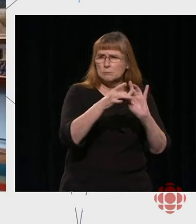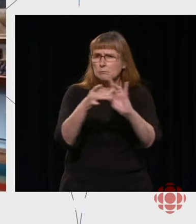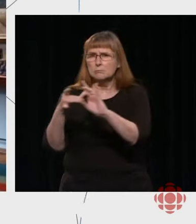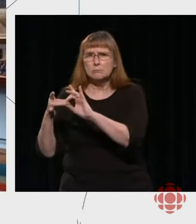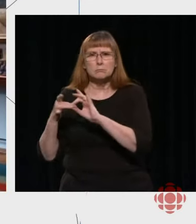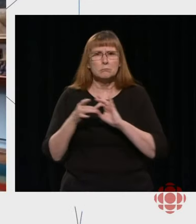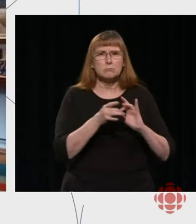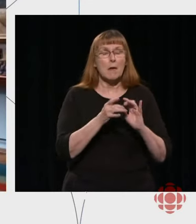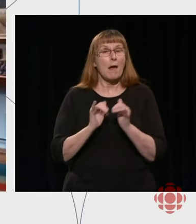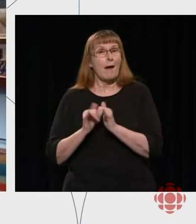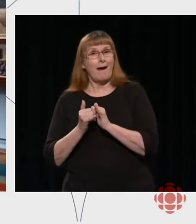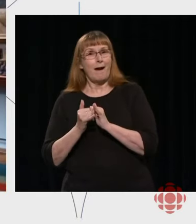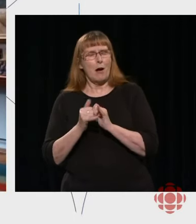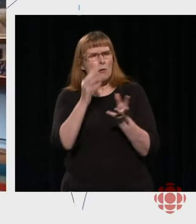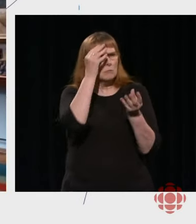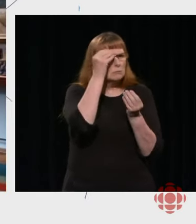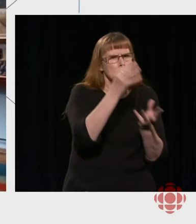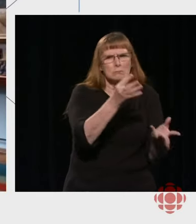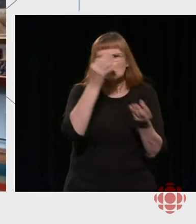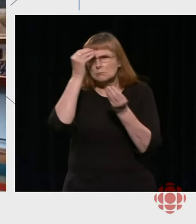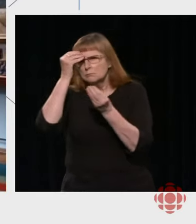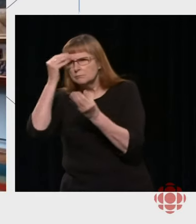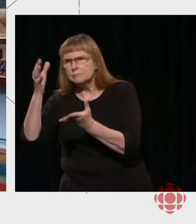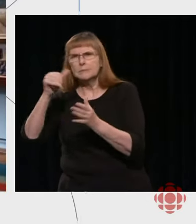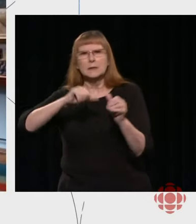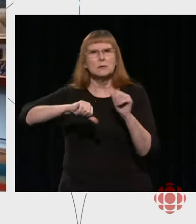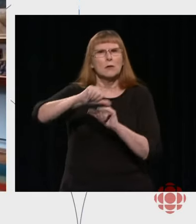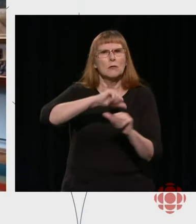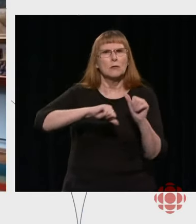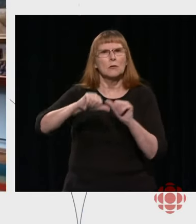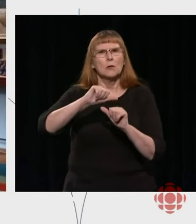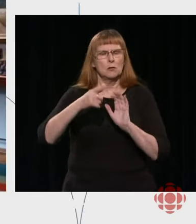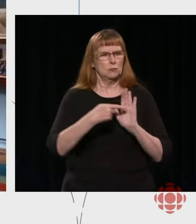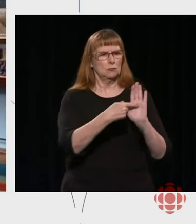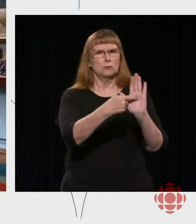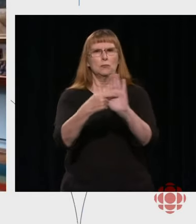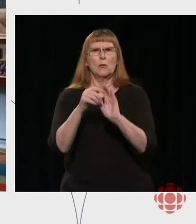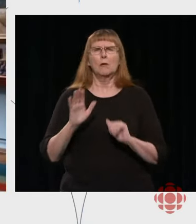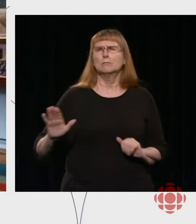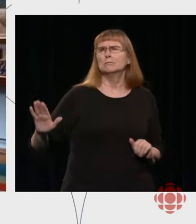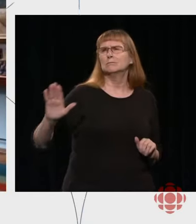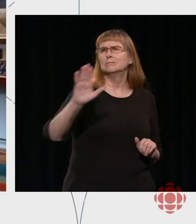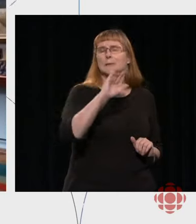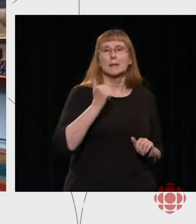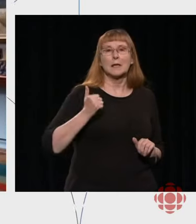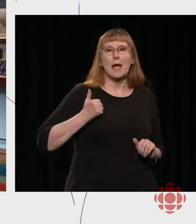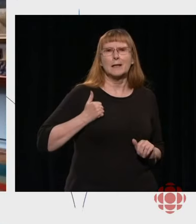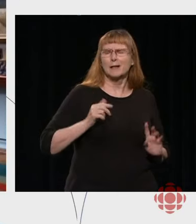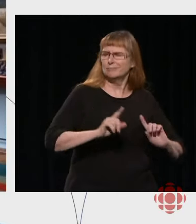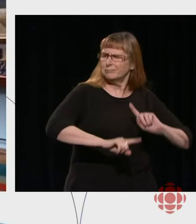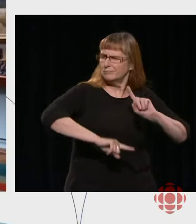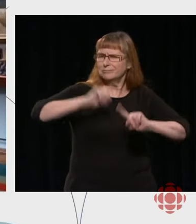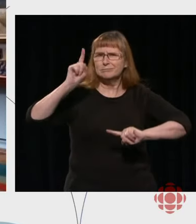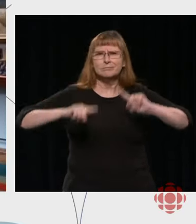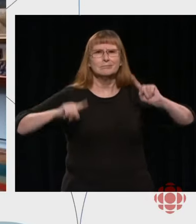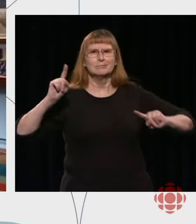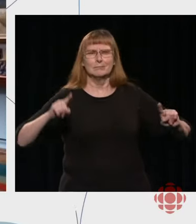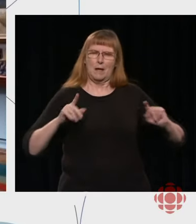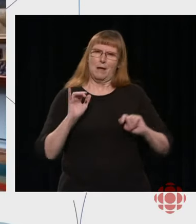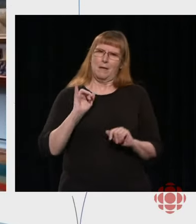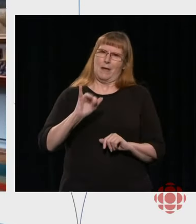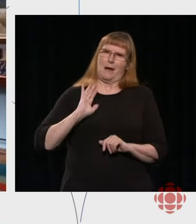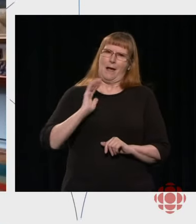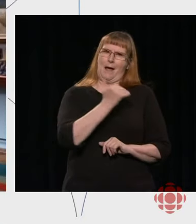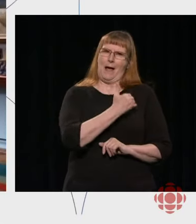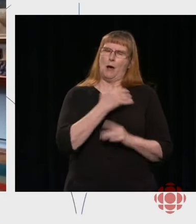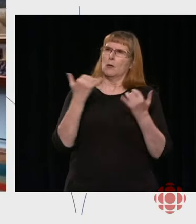and by giving expression to the rich diversity and complexity of Canada. So, that would be my answer as to what our mission is in